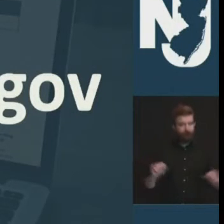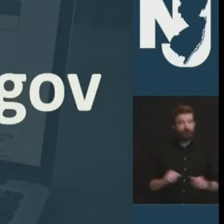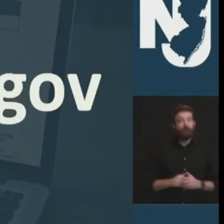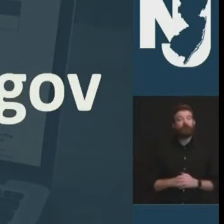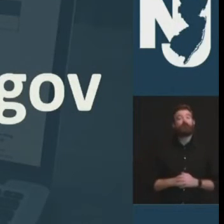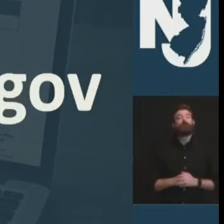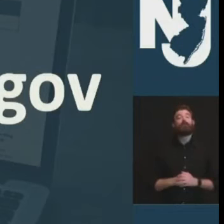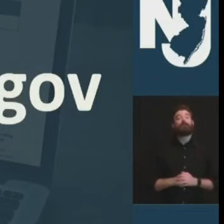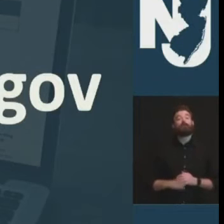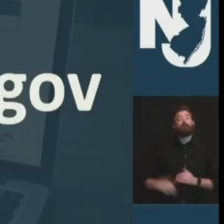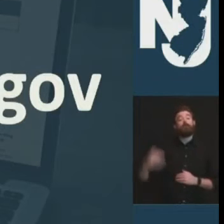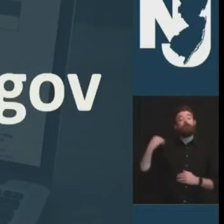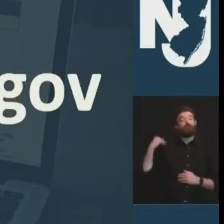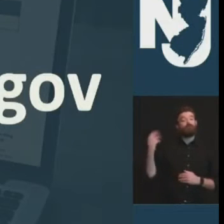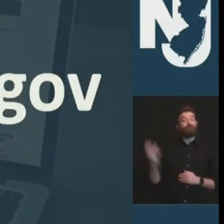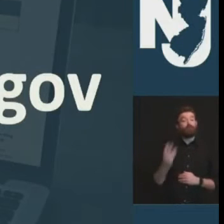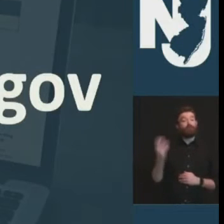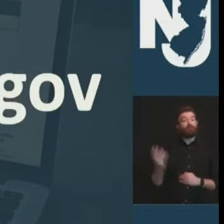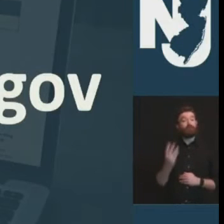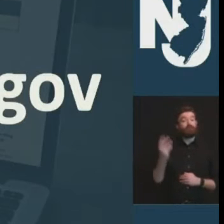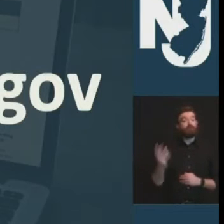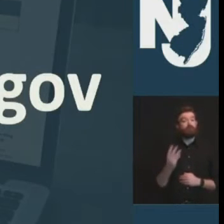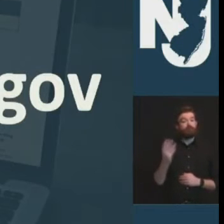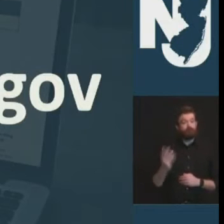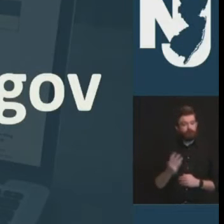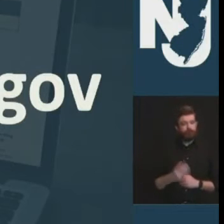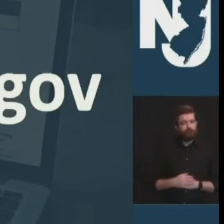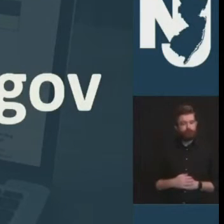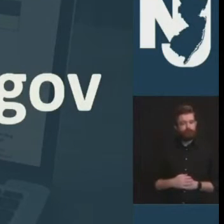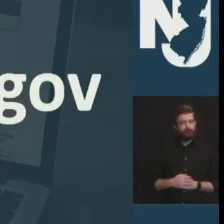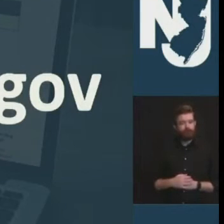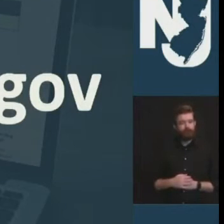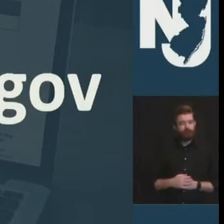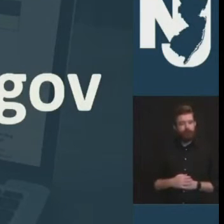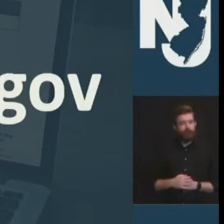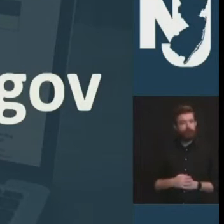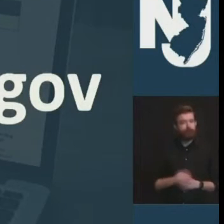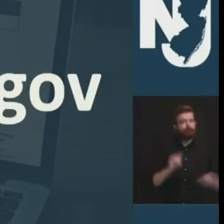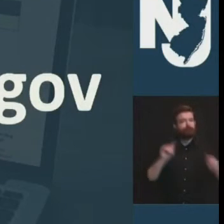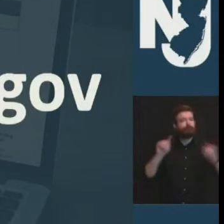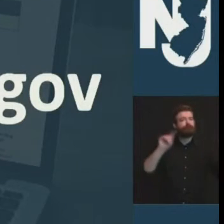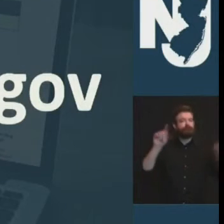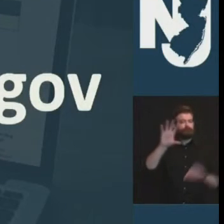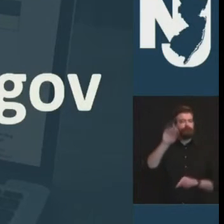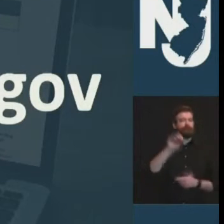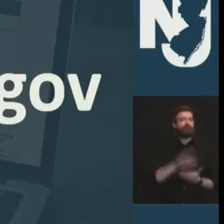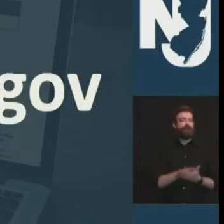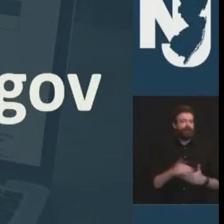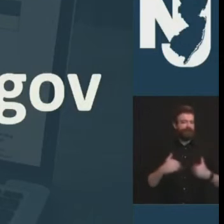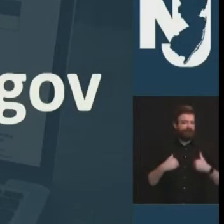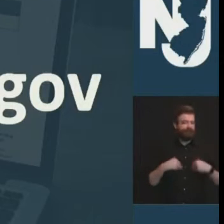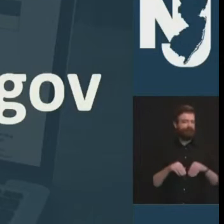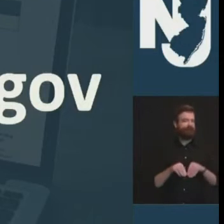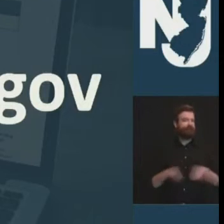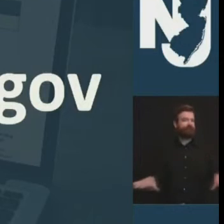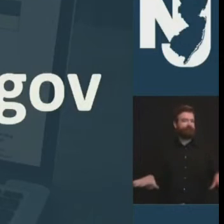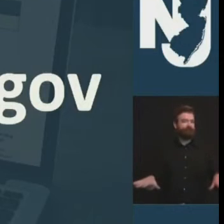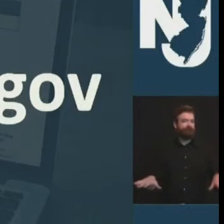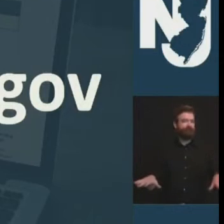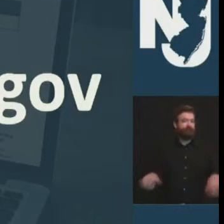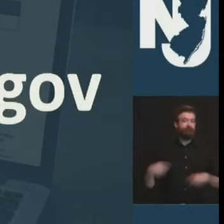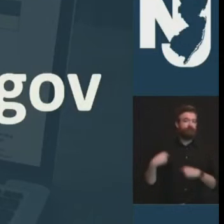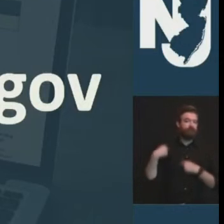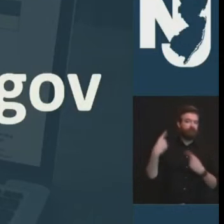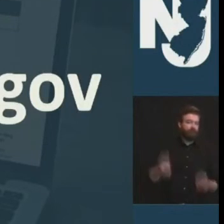experiences of in-school transmission cumulatively since the beginning of the school year in late august that's now two and a half